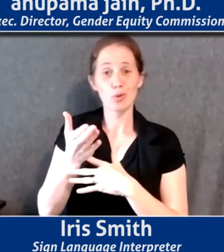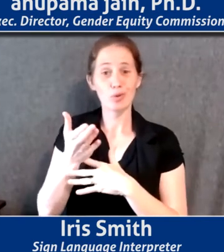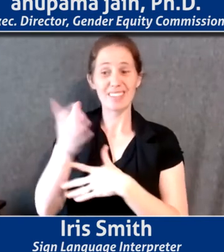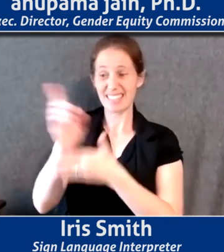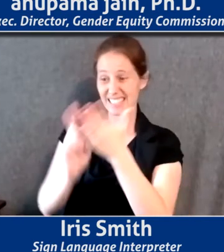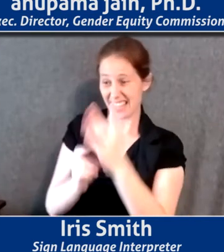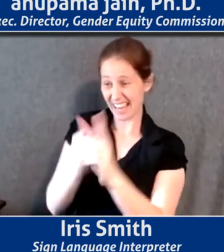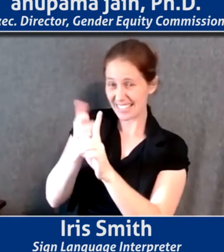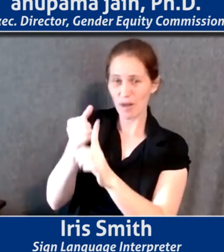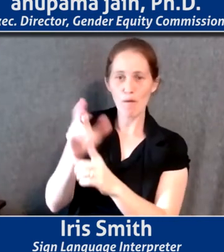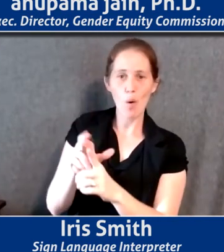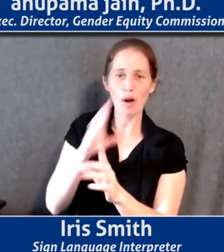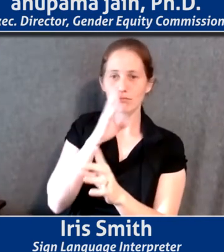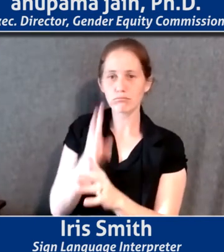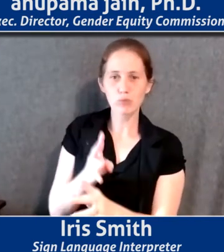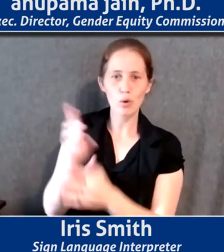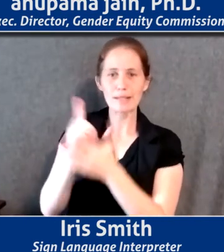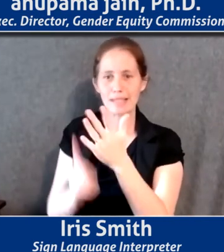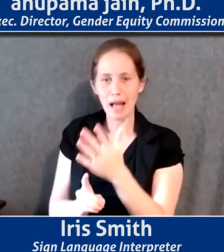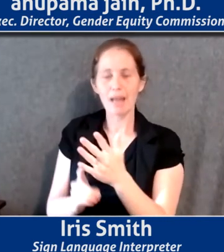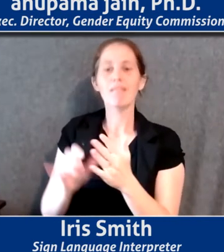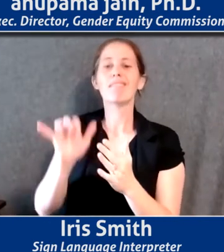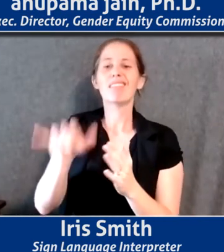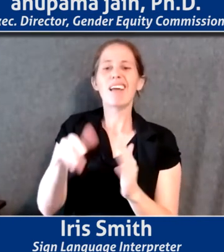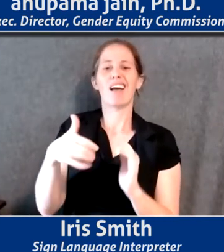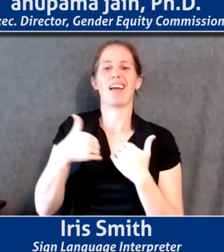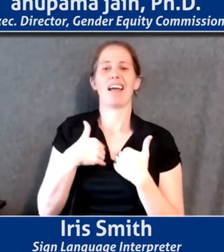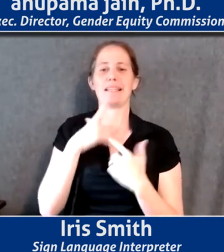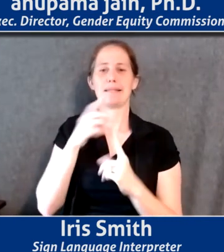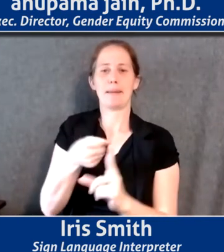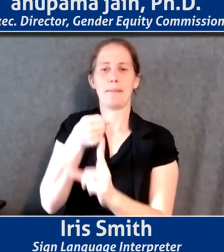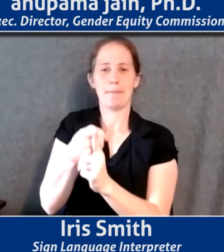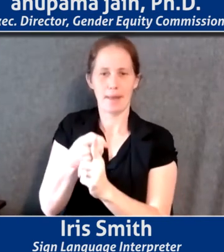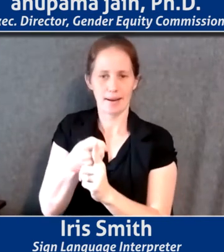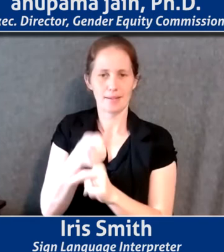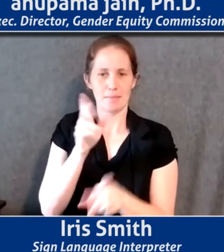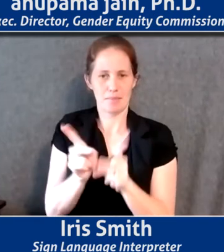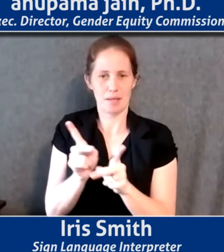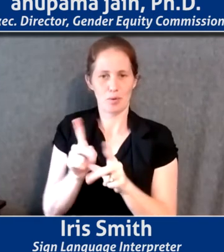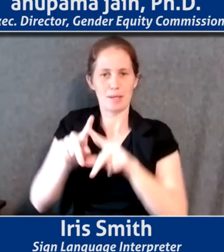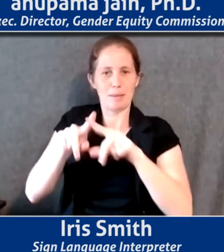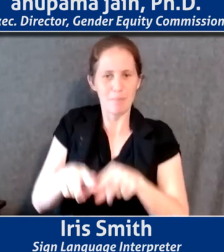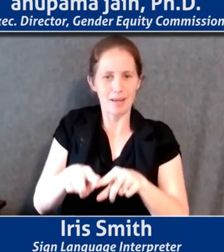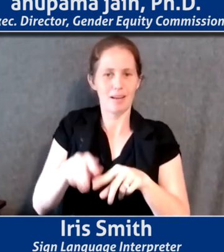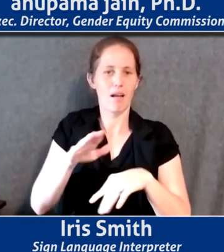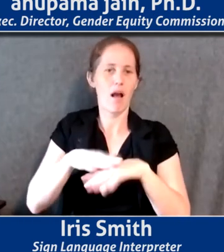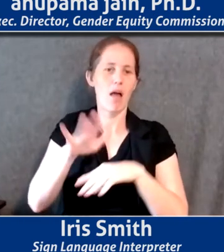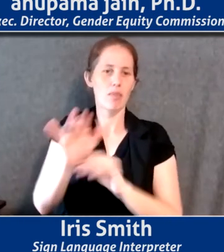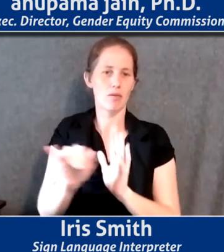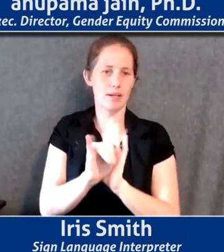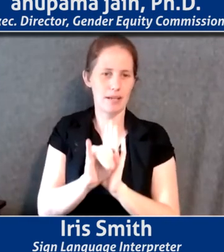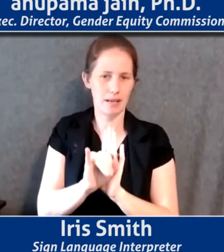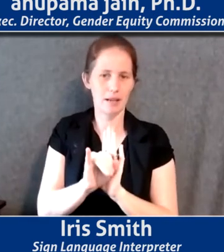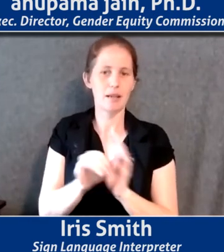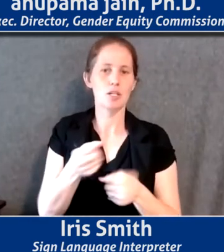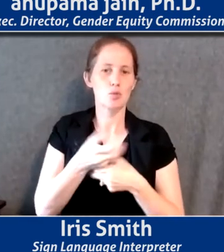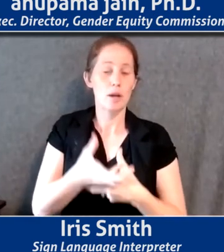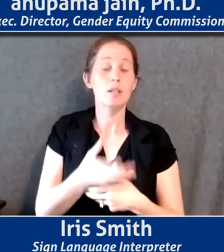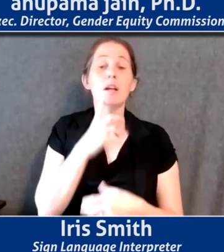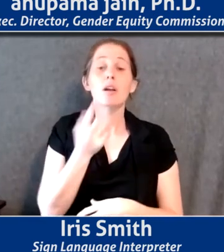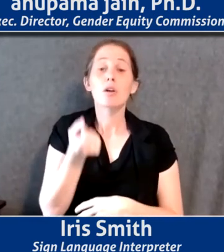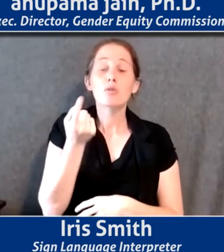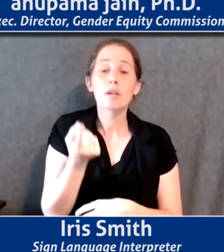that have negatively and outsized or had impacted people based on their gender identity and expression. But it's also